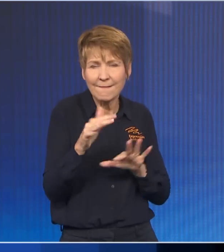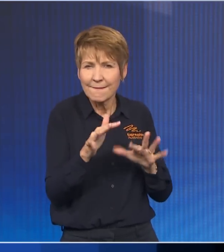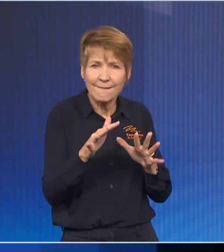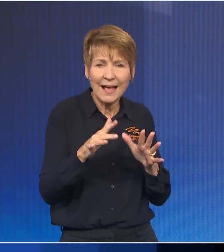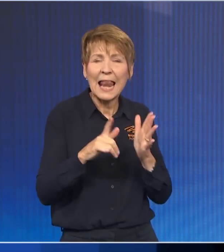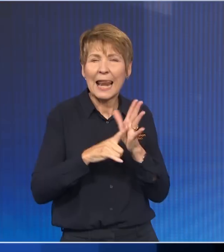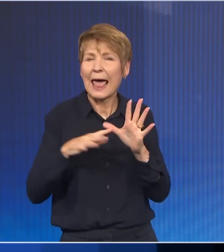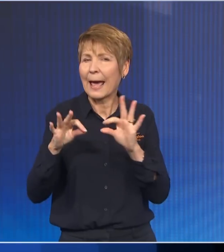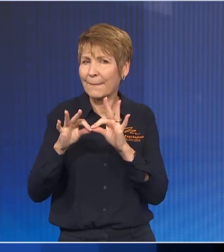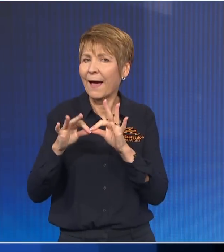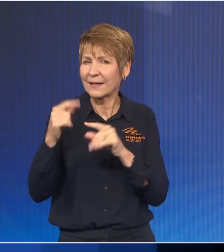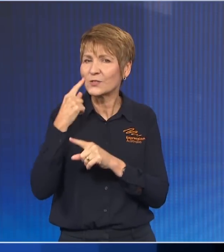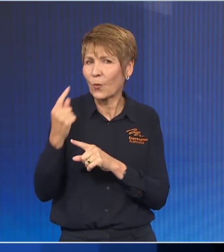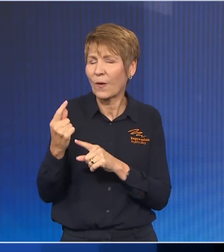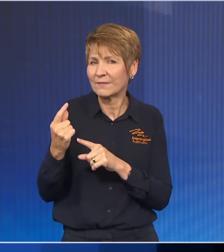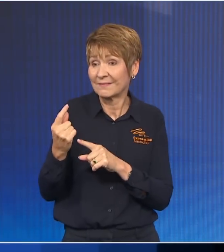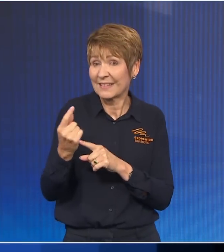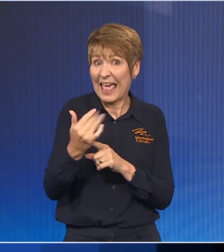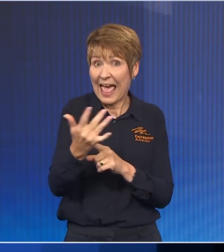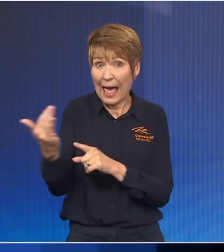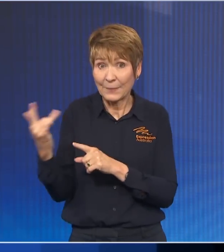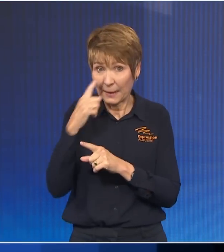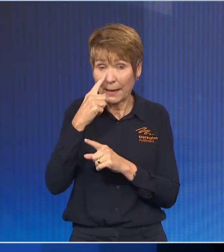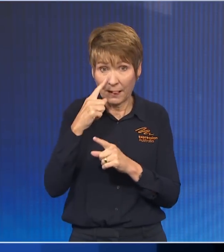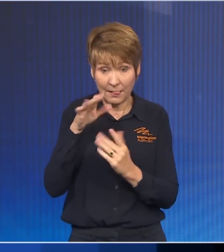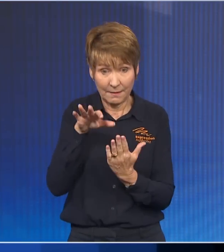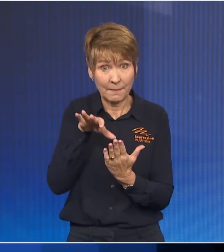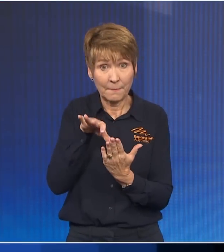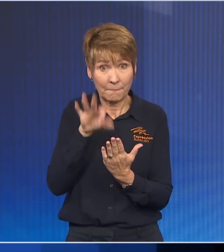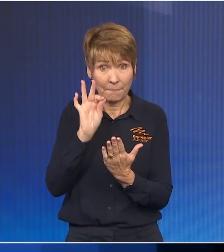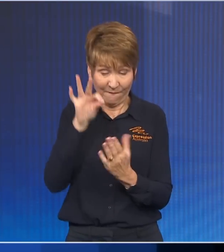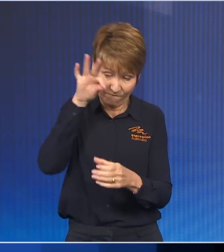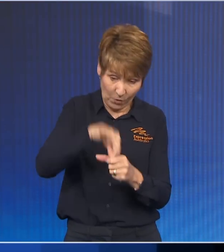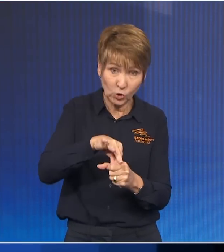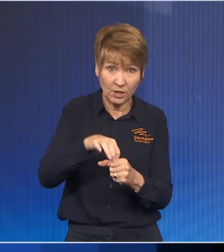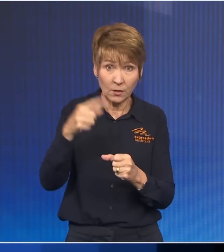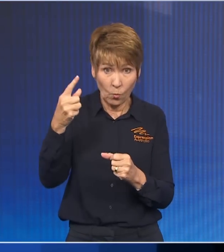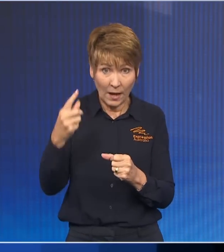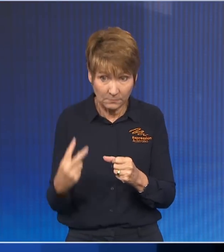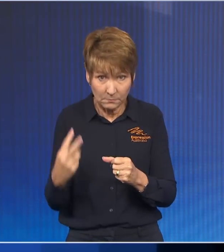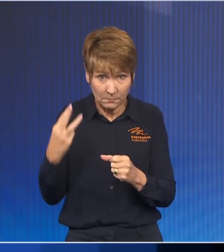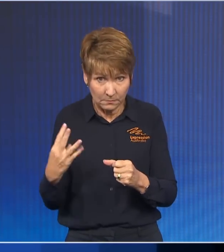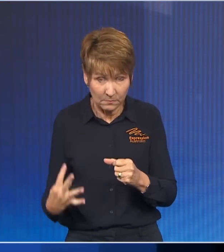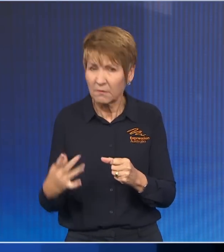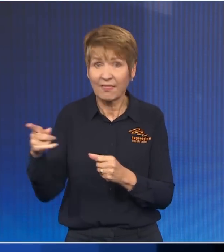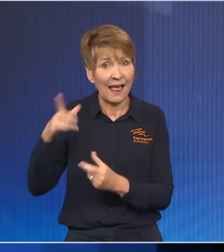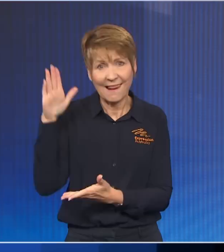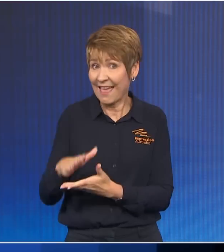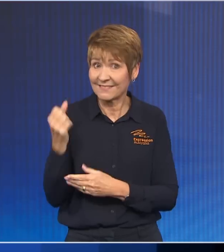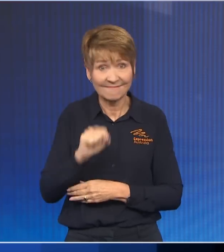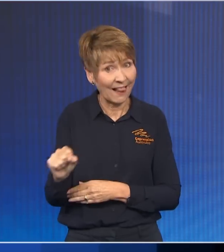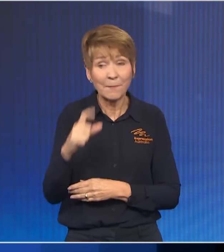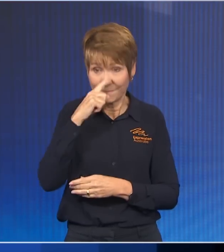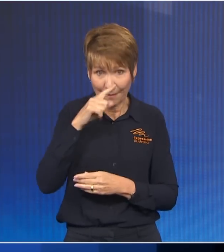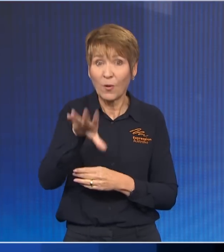also saw a reduction in their primary vote. So I think both major parties are going to really have a look at and interrogate that vote